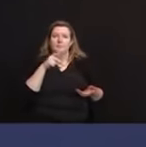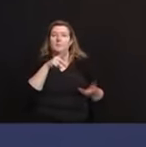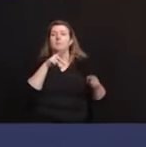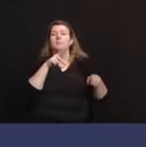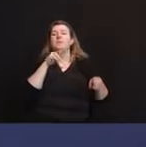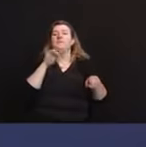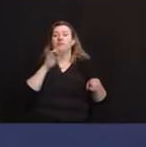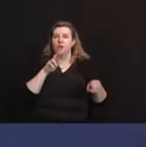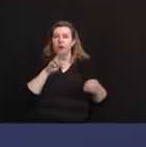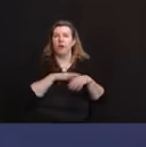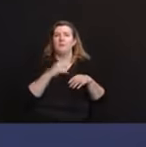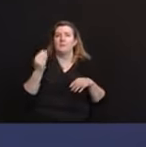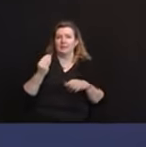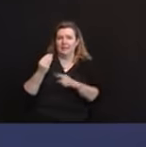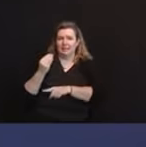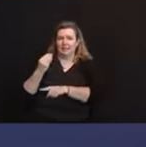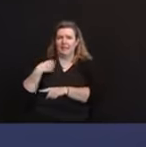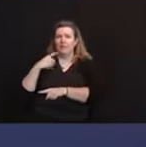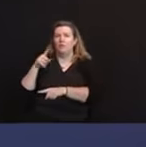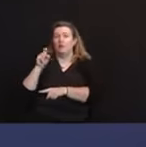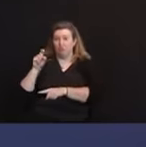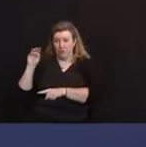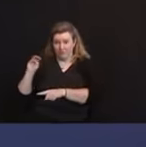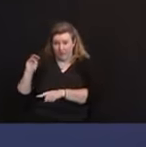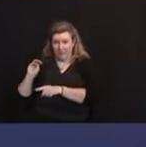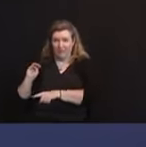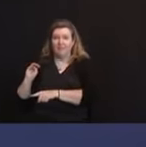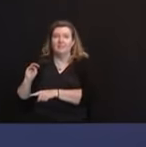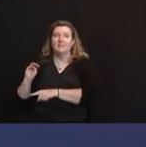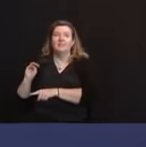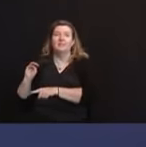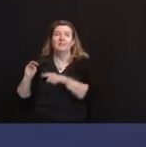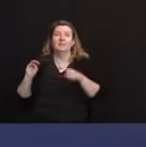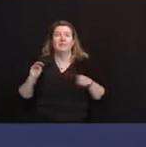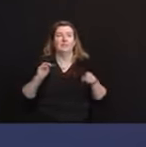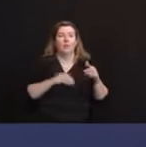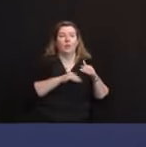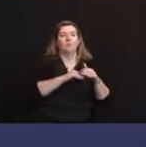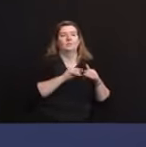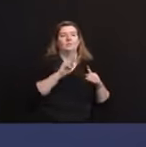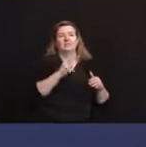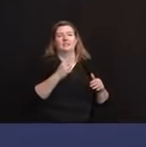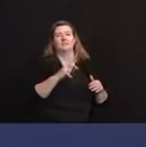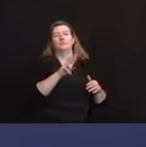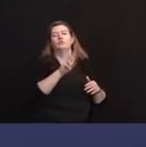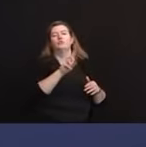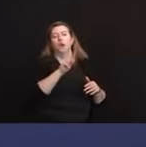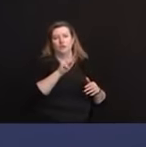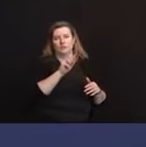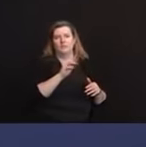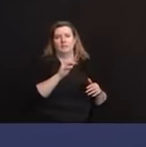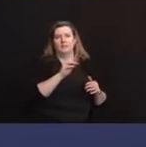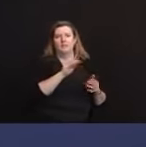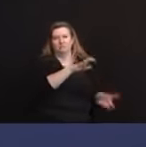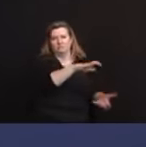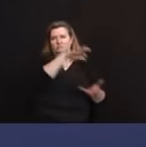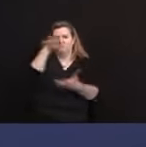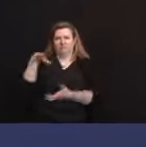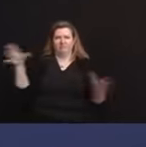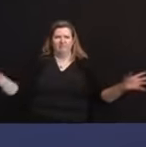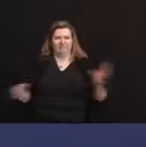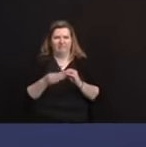today, they previewed the fact that they were close to getting the second 100 and that's now out there. That's a 200 million